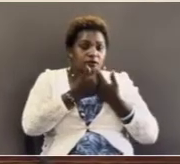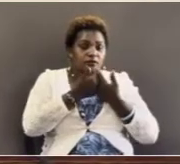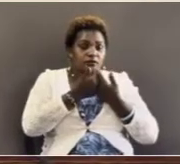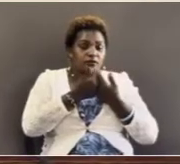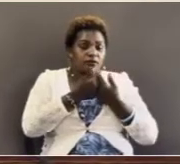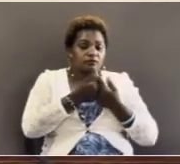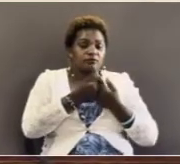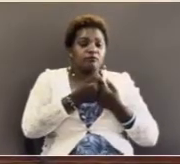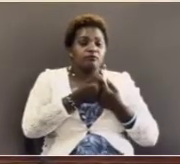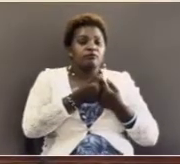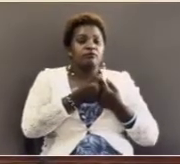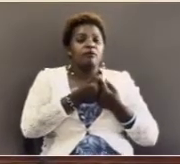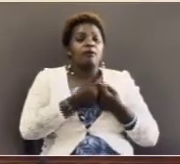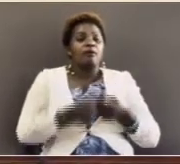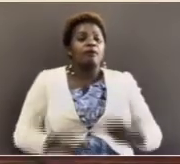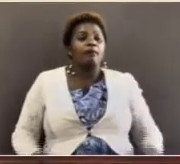we are afraid.